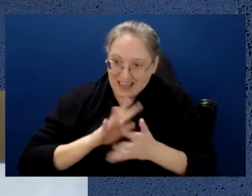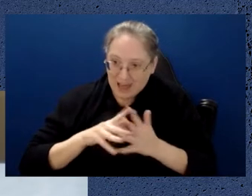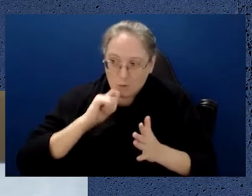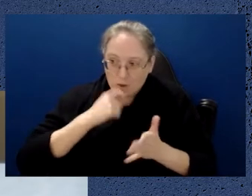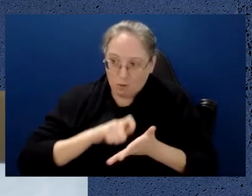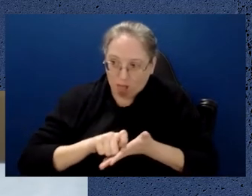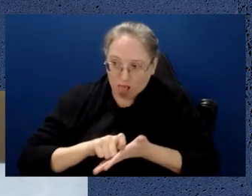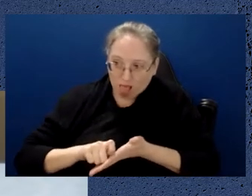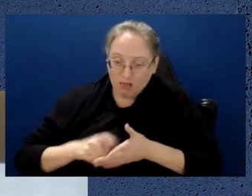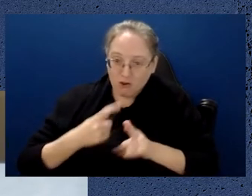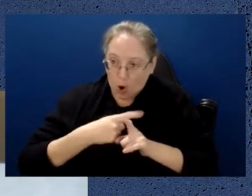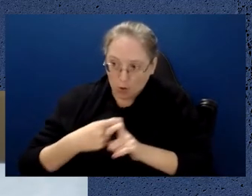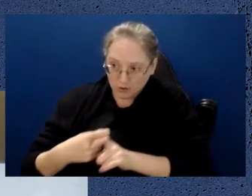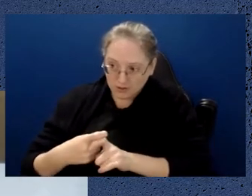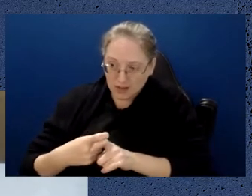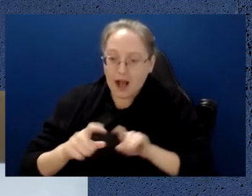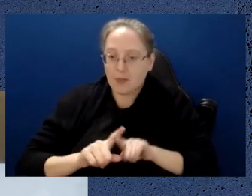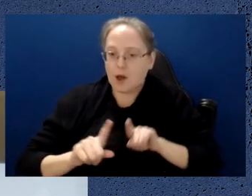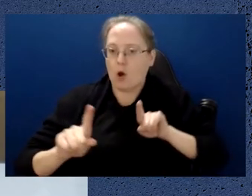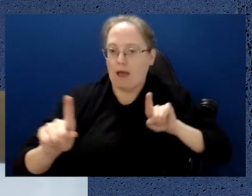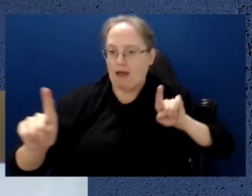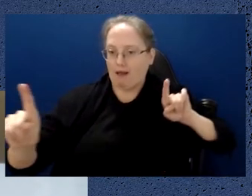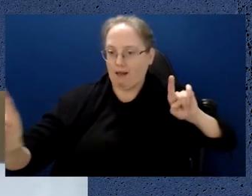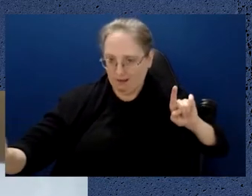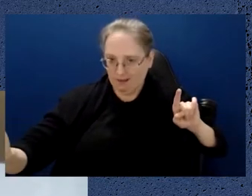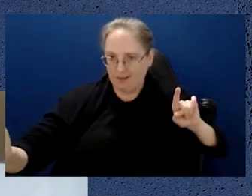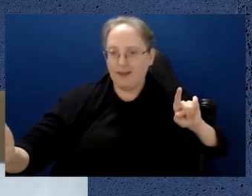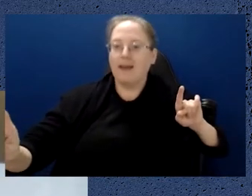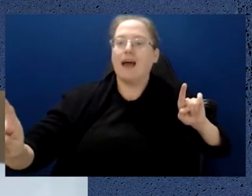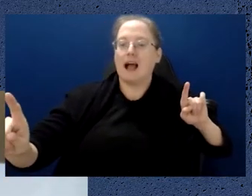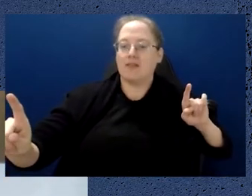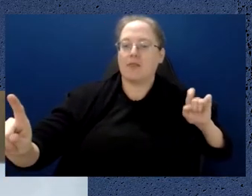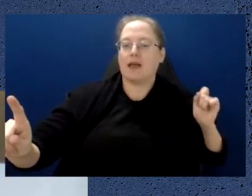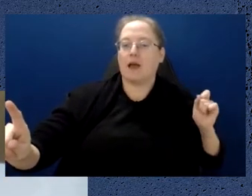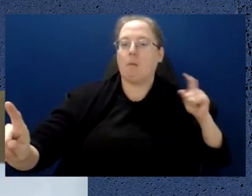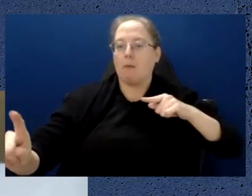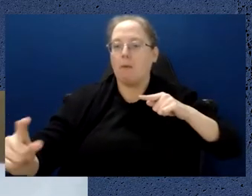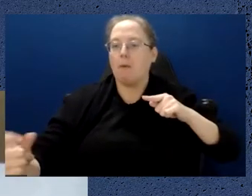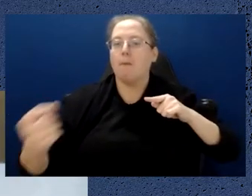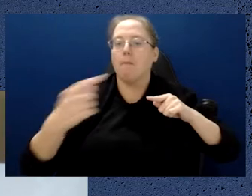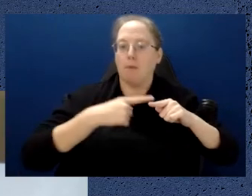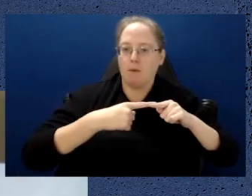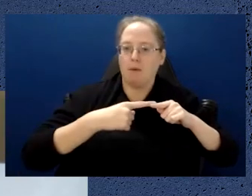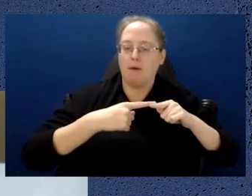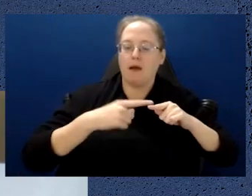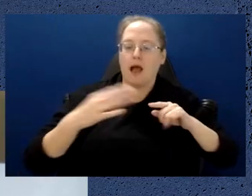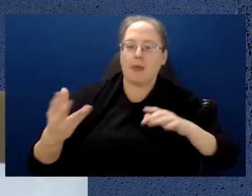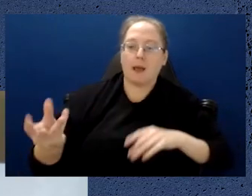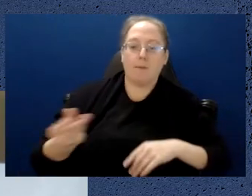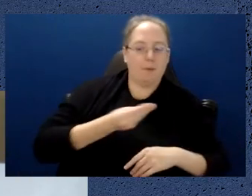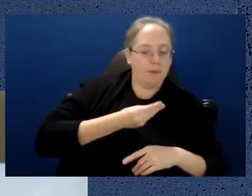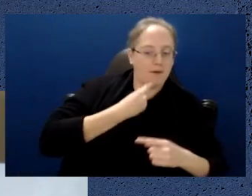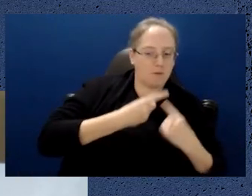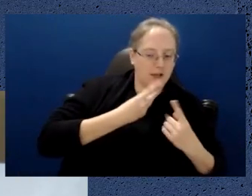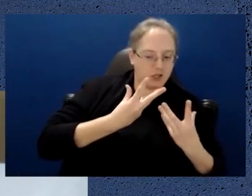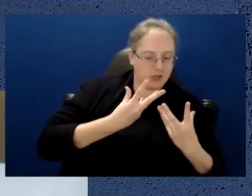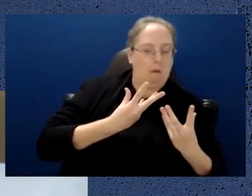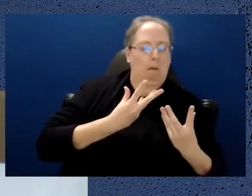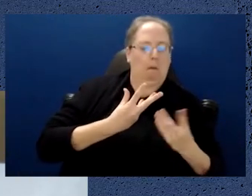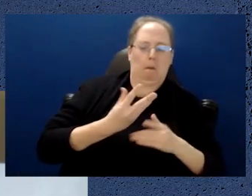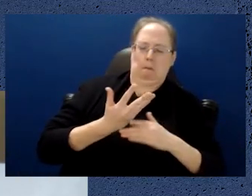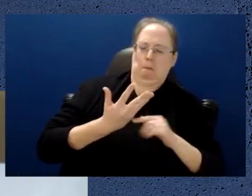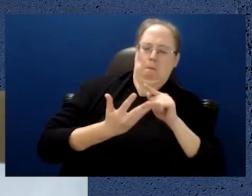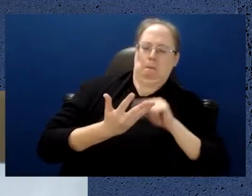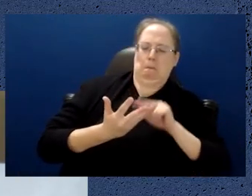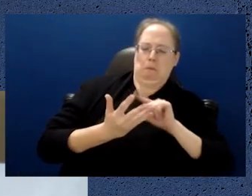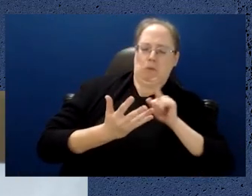logbook exactly all of the ways that they're going to do that encryption. Then they go out into the world and they can send encrypted text amongst each other, but